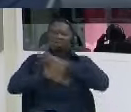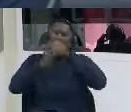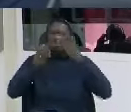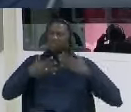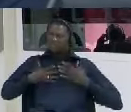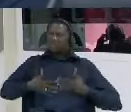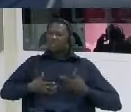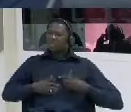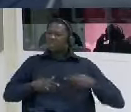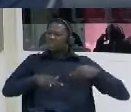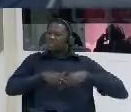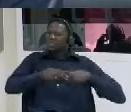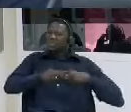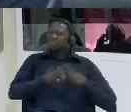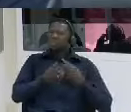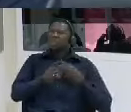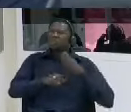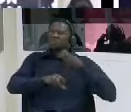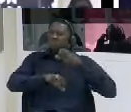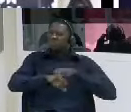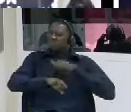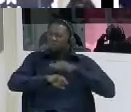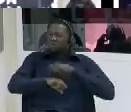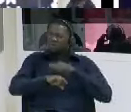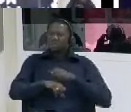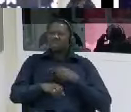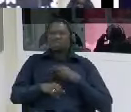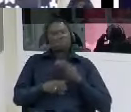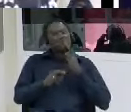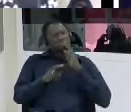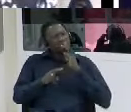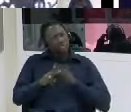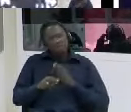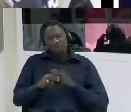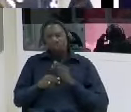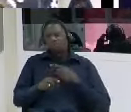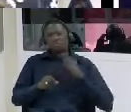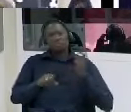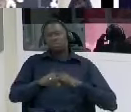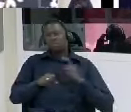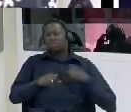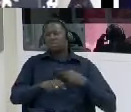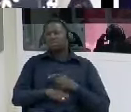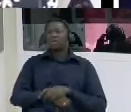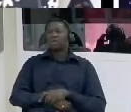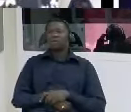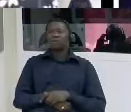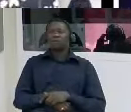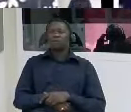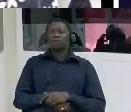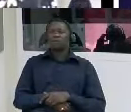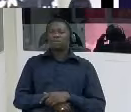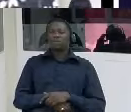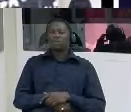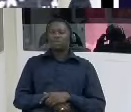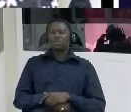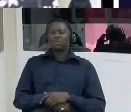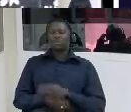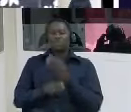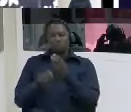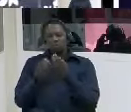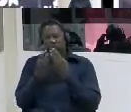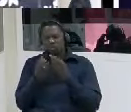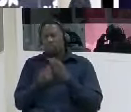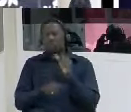irons be careful this is what he was saying telling them you also mentioned um